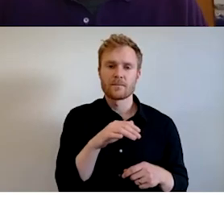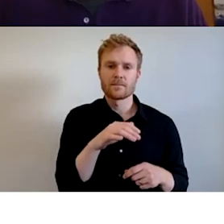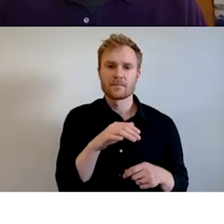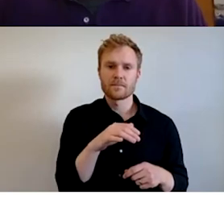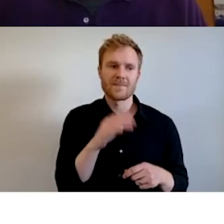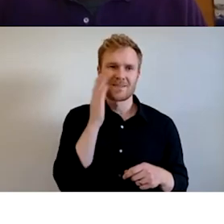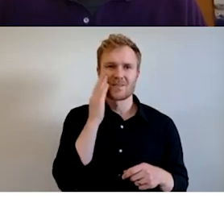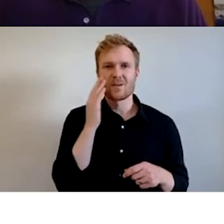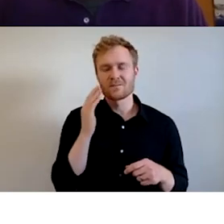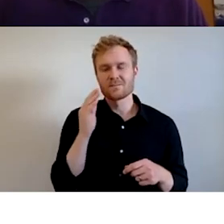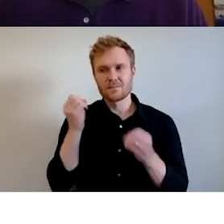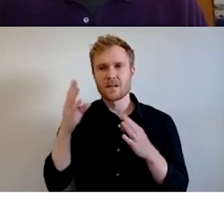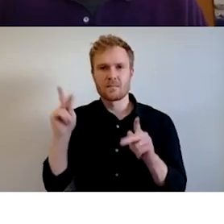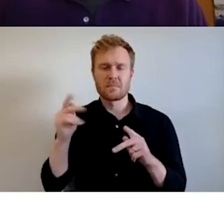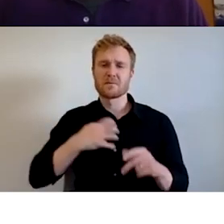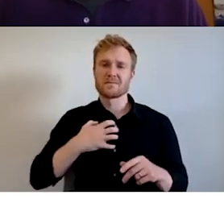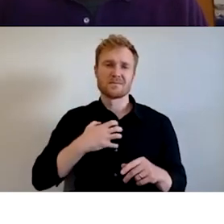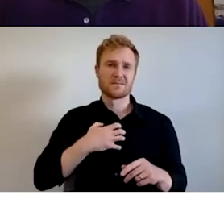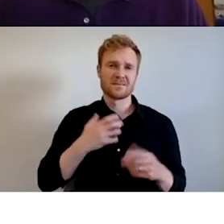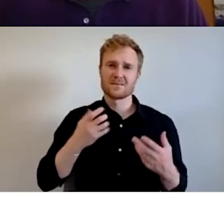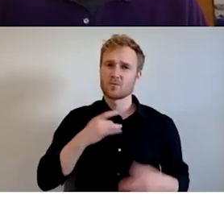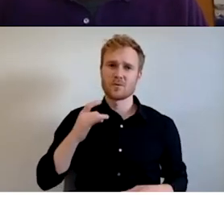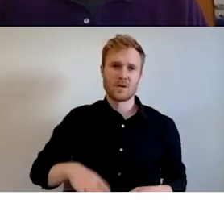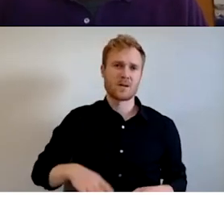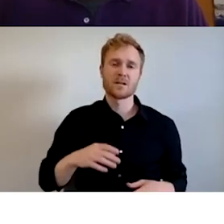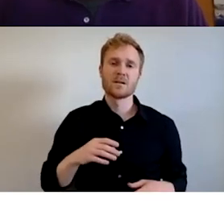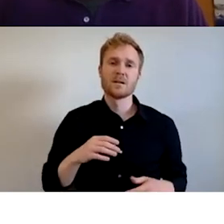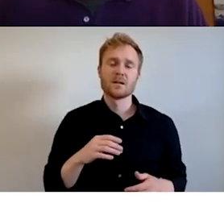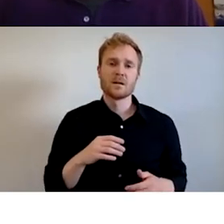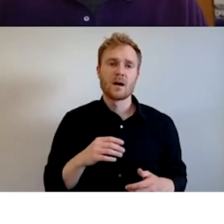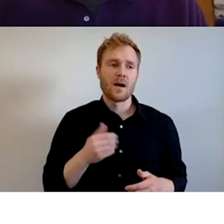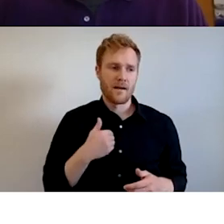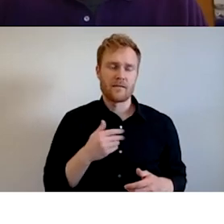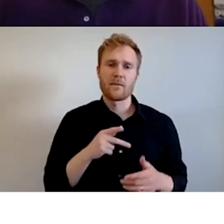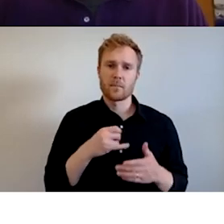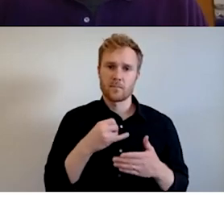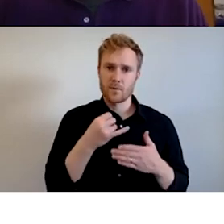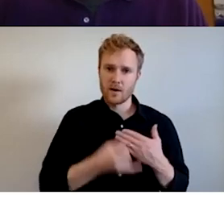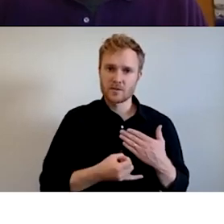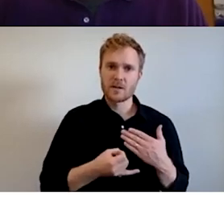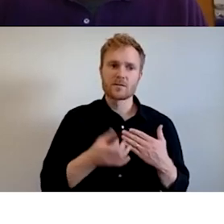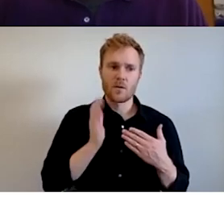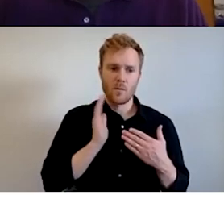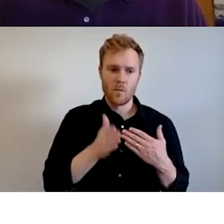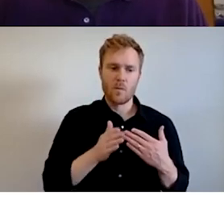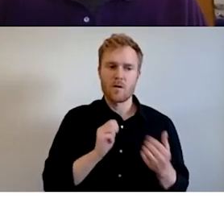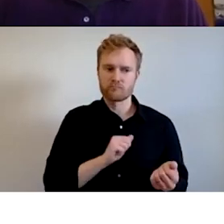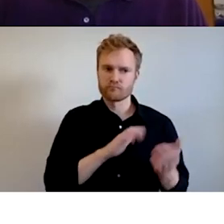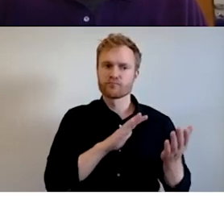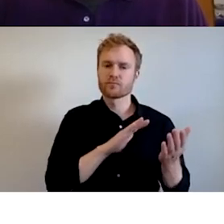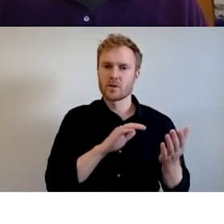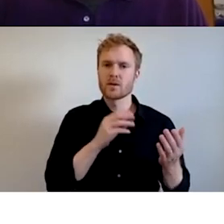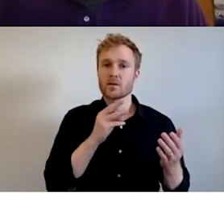in Highland Park. We are, we do have a project that's going to address a stormwater as part of,